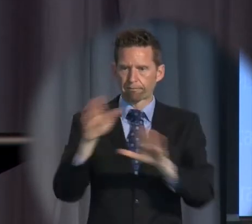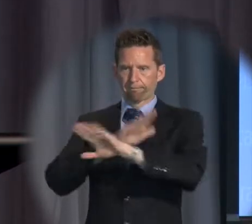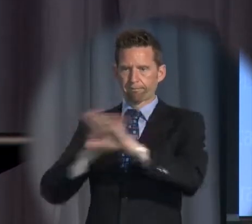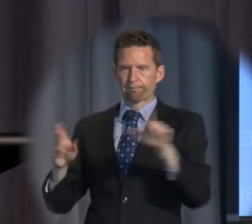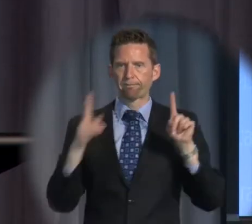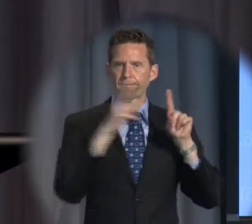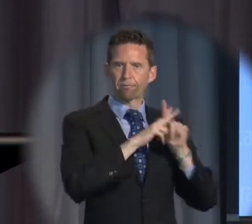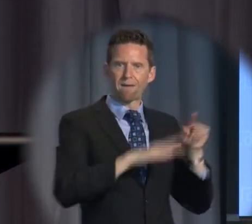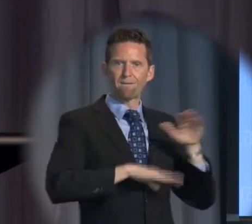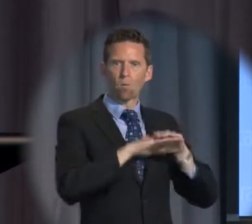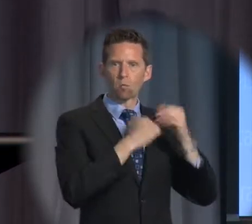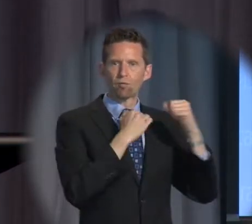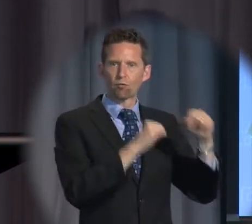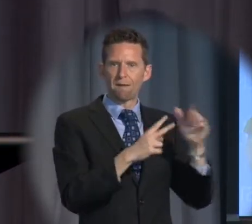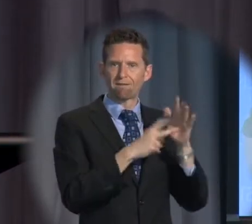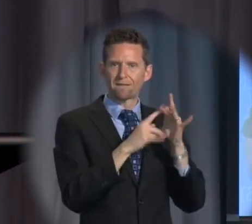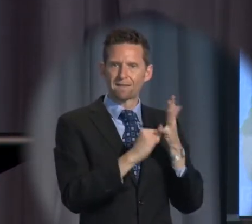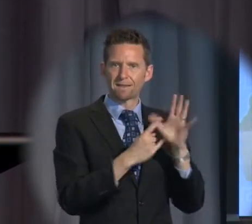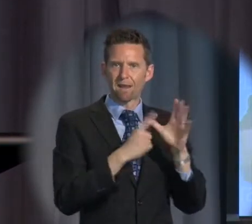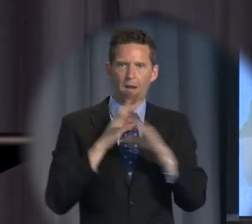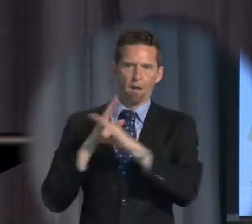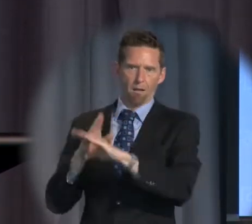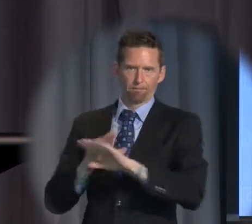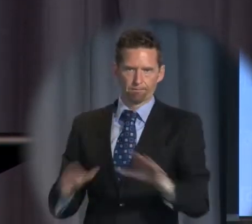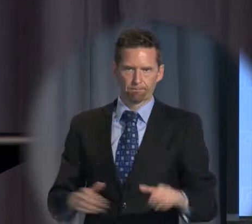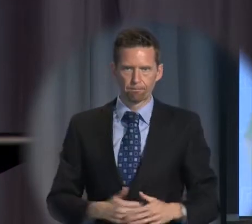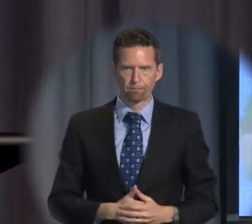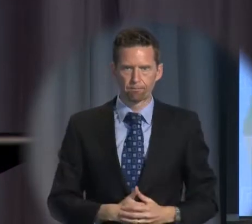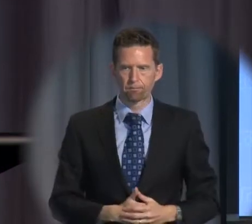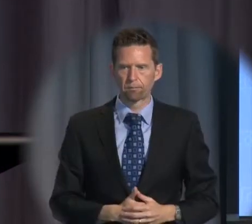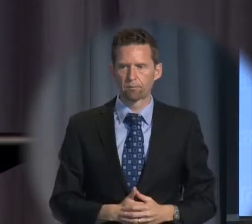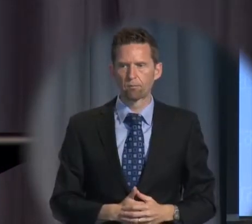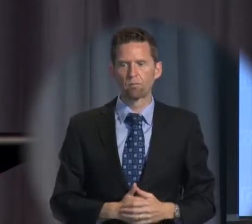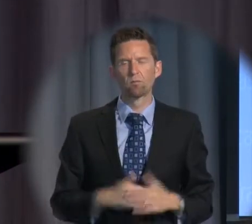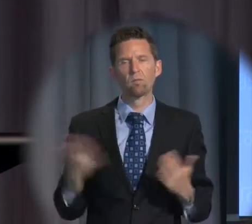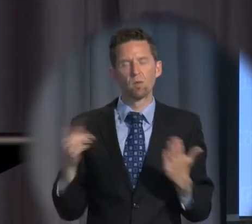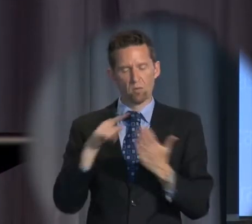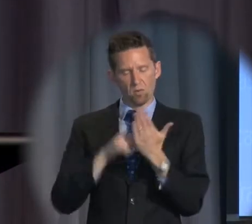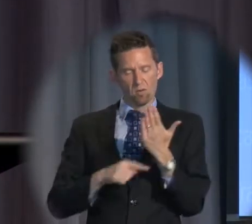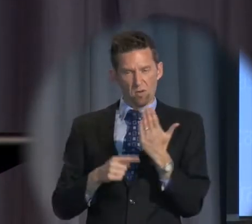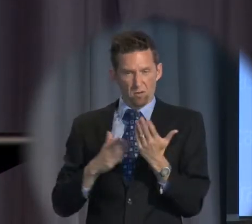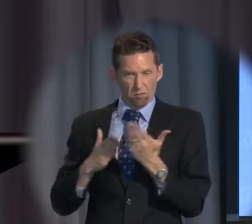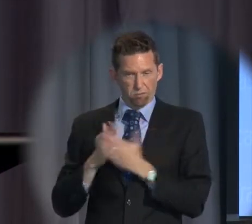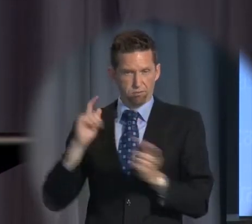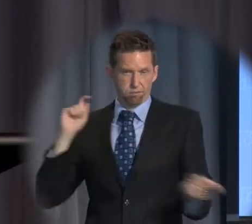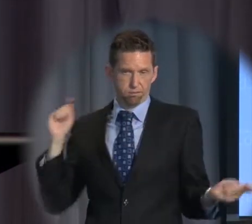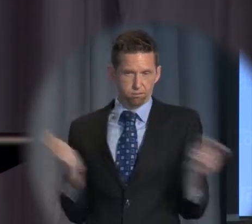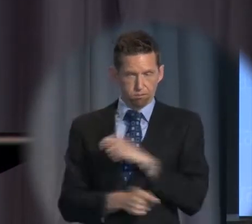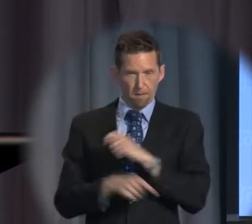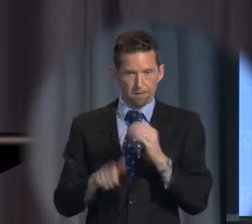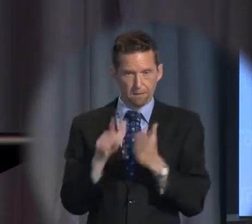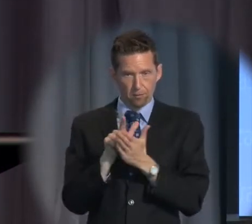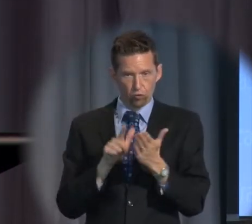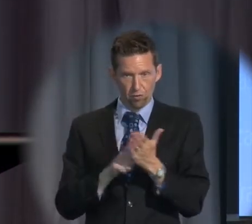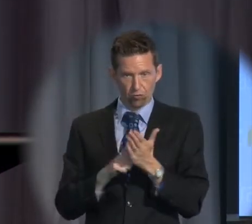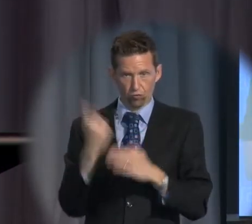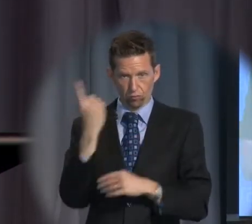protection visa. So in one sweep of this legislation, introduced